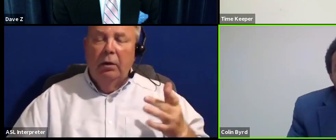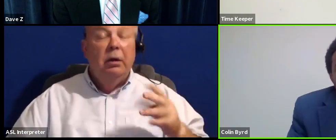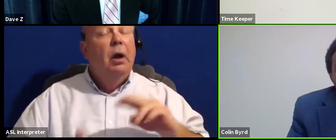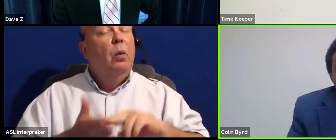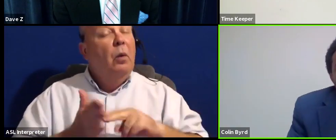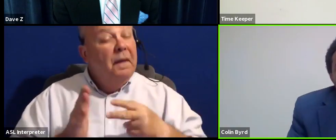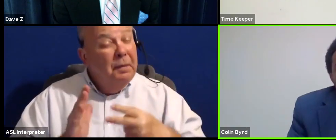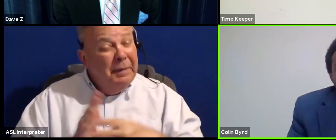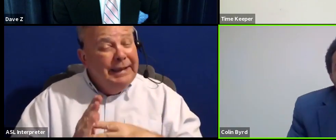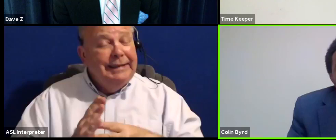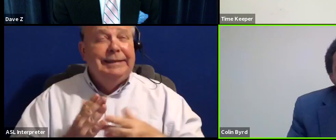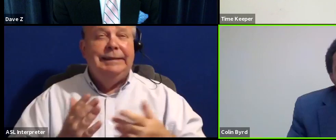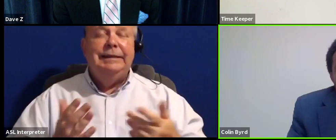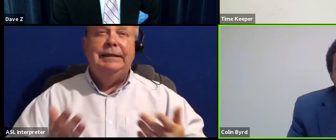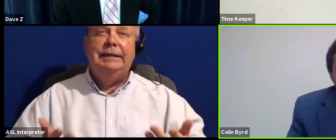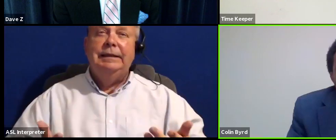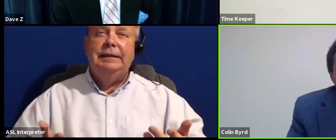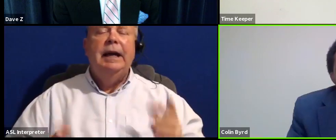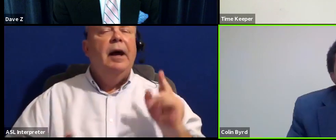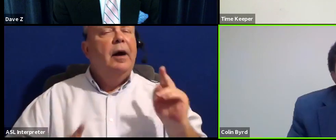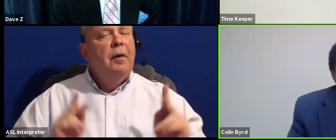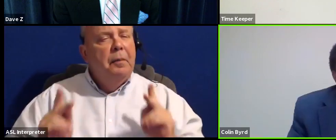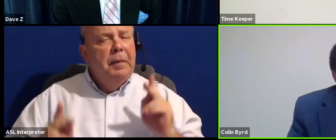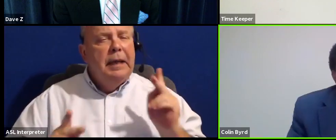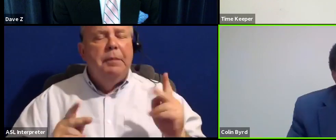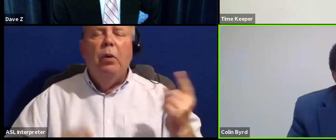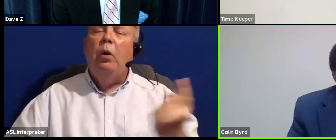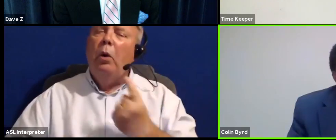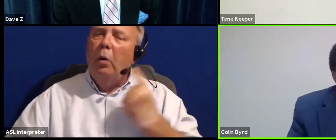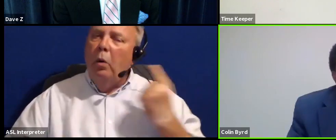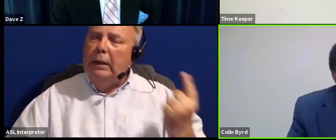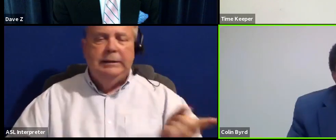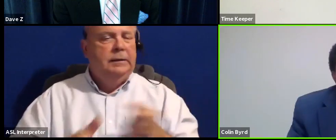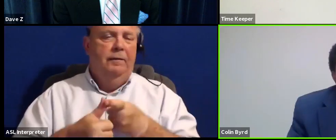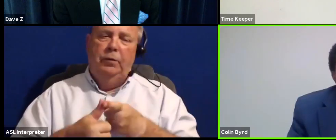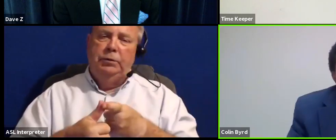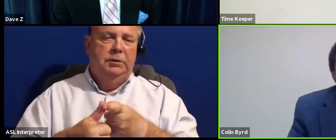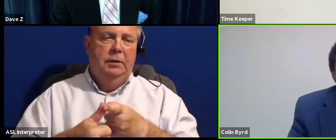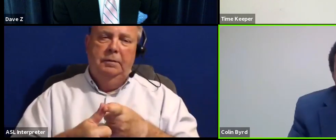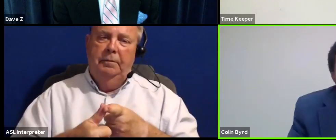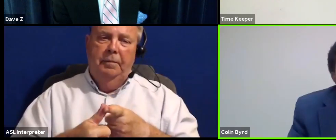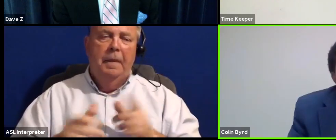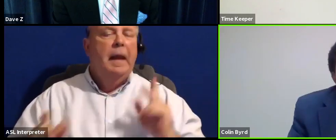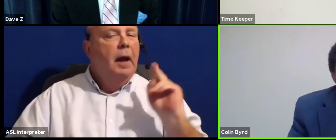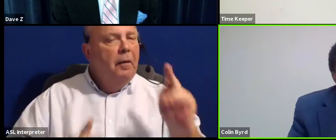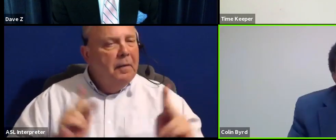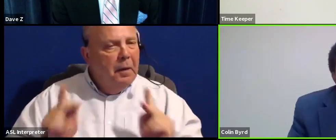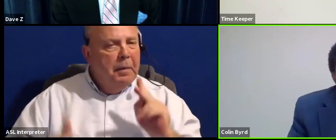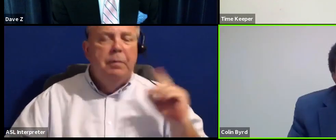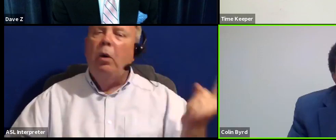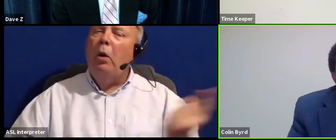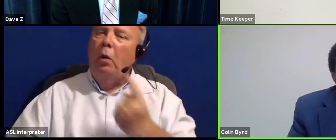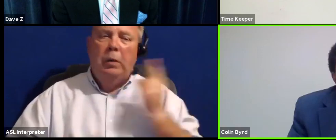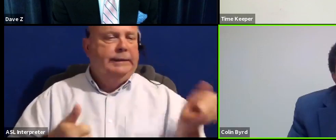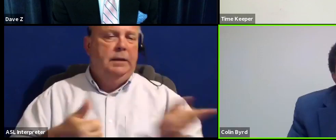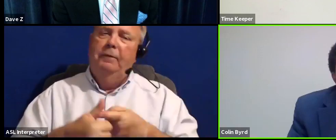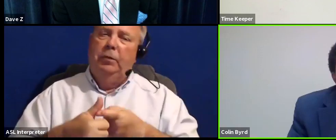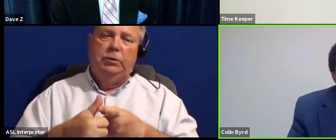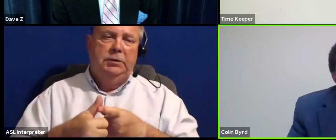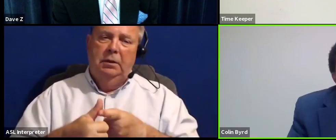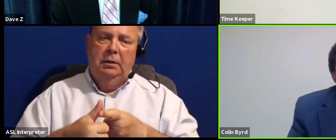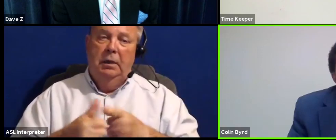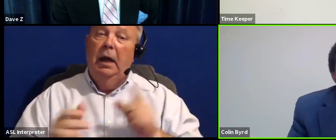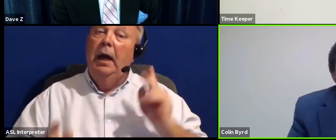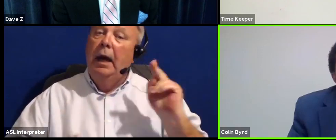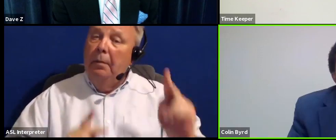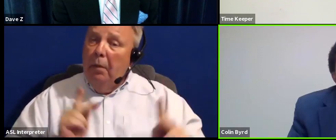is that the people always come first. The people always come first. The